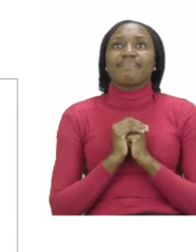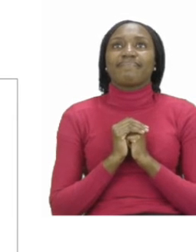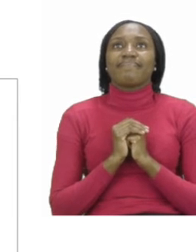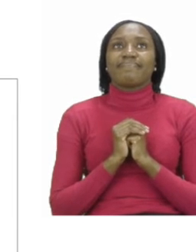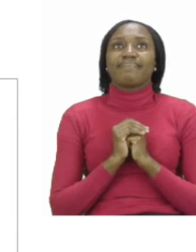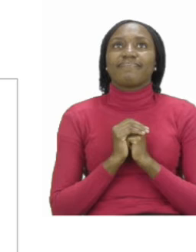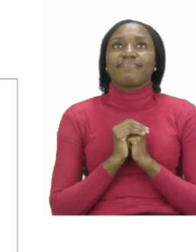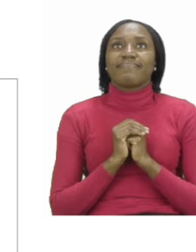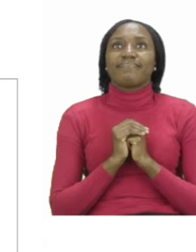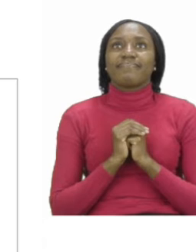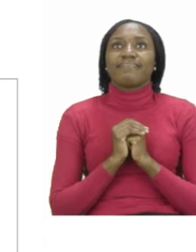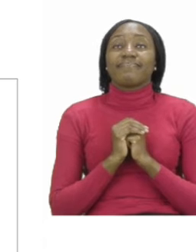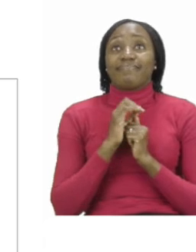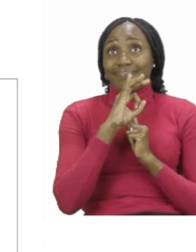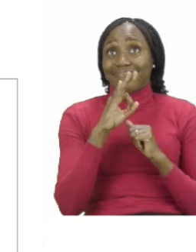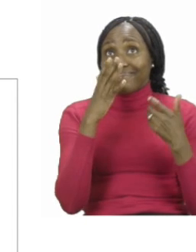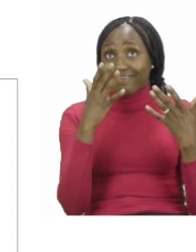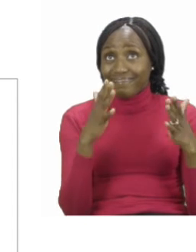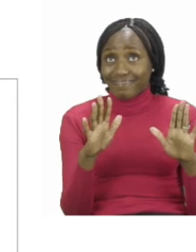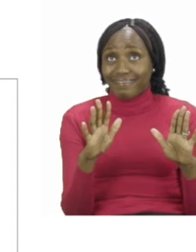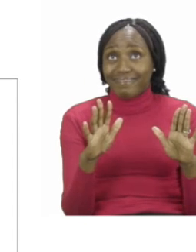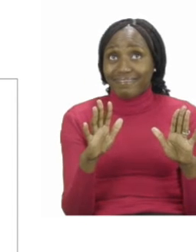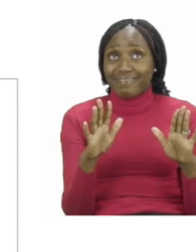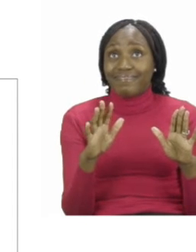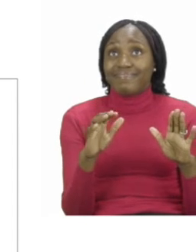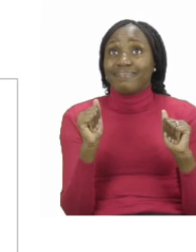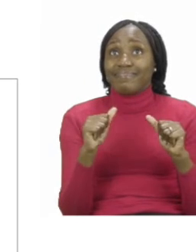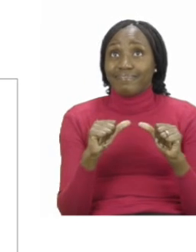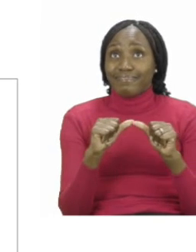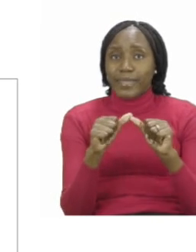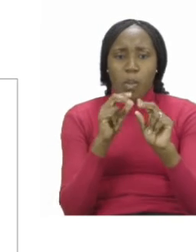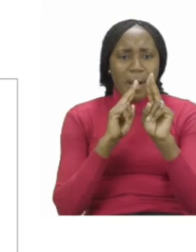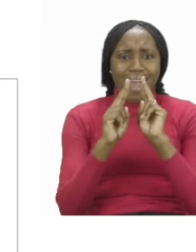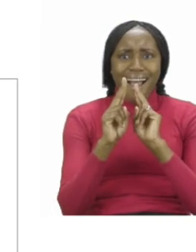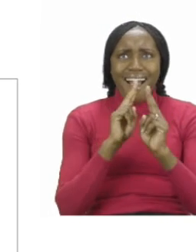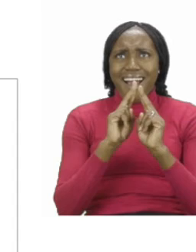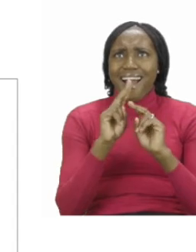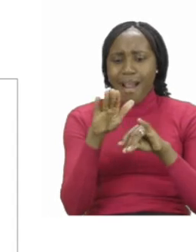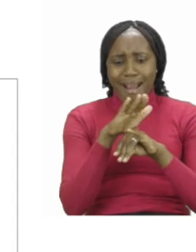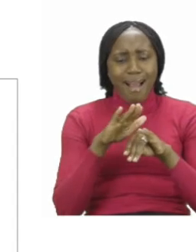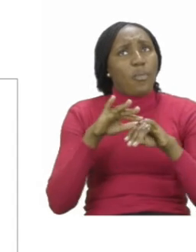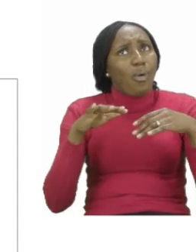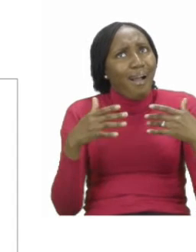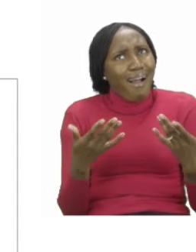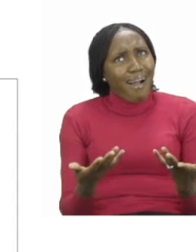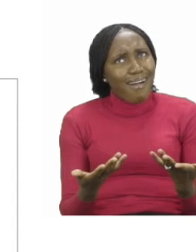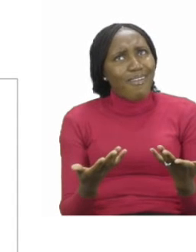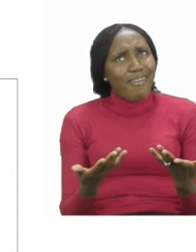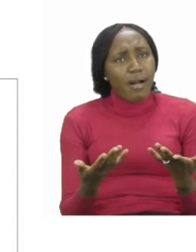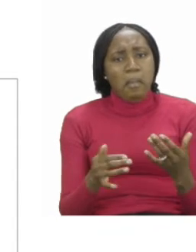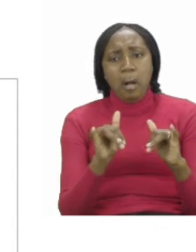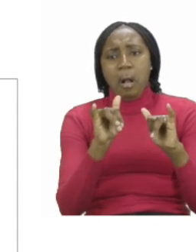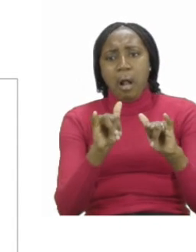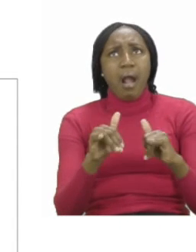when you are done, you need to go ahead and talk about the animal. Now what is it that you have to